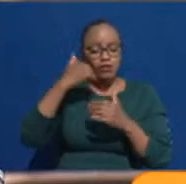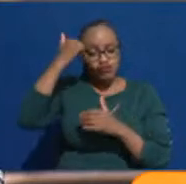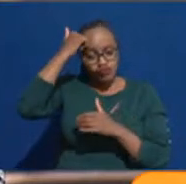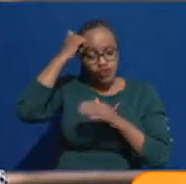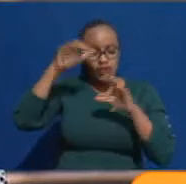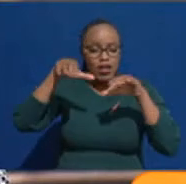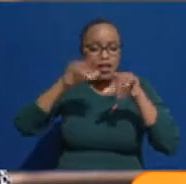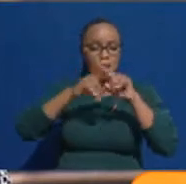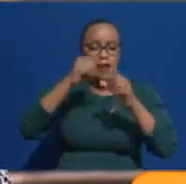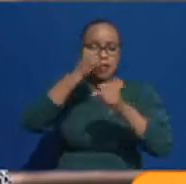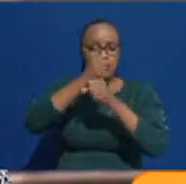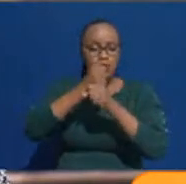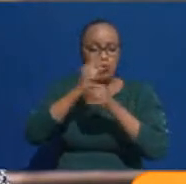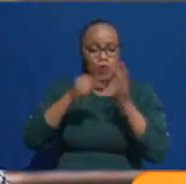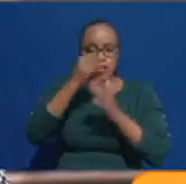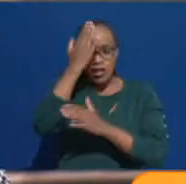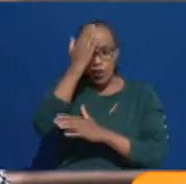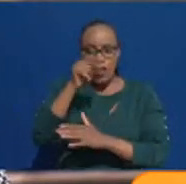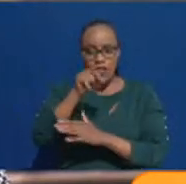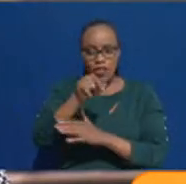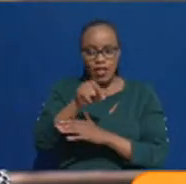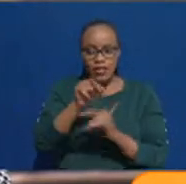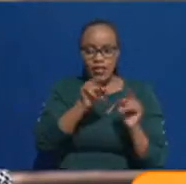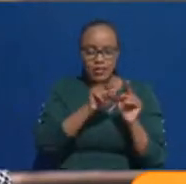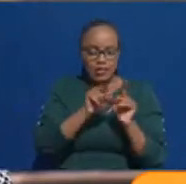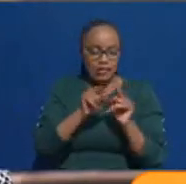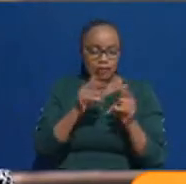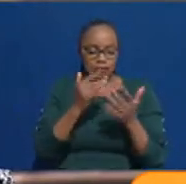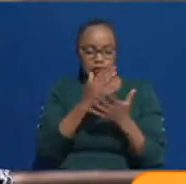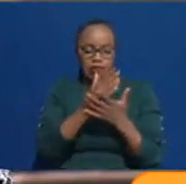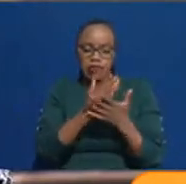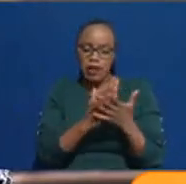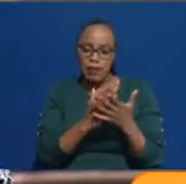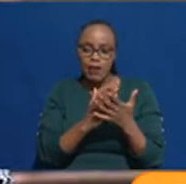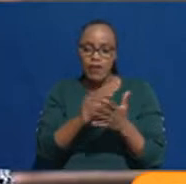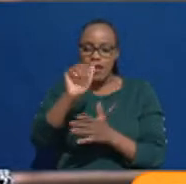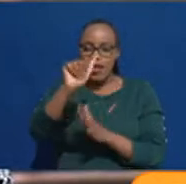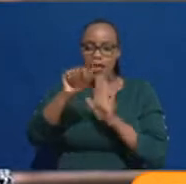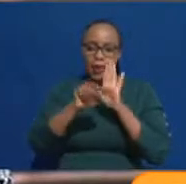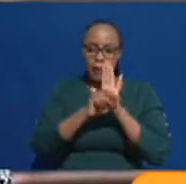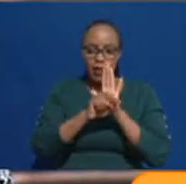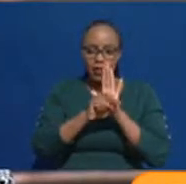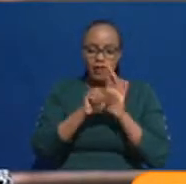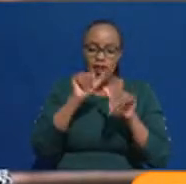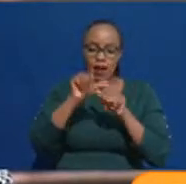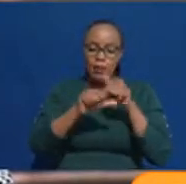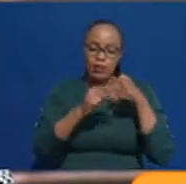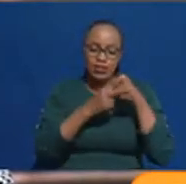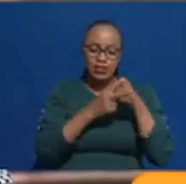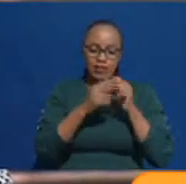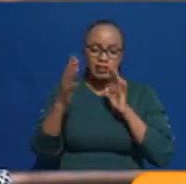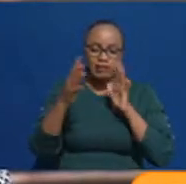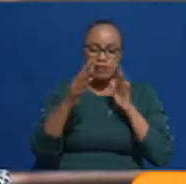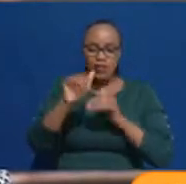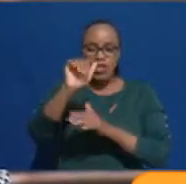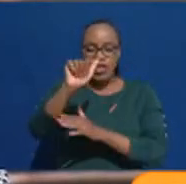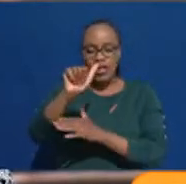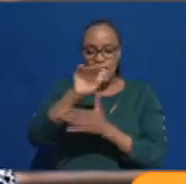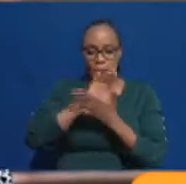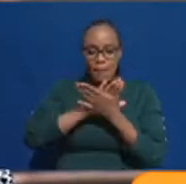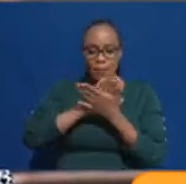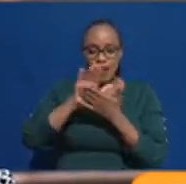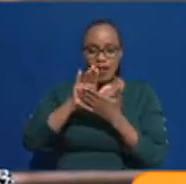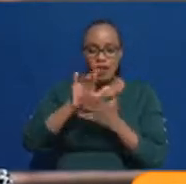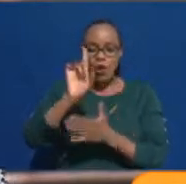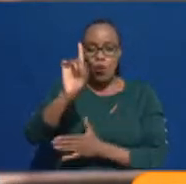what we do with such, because these are outliers. Like I say, A- were about seven of them. A straight A